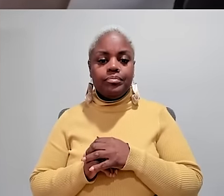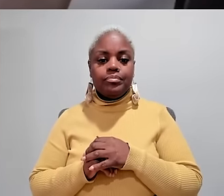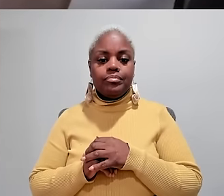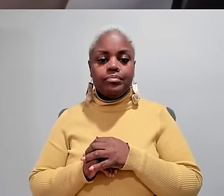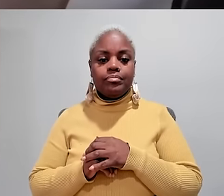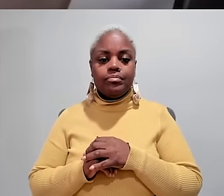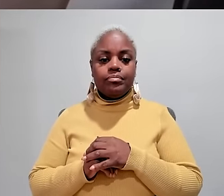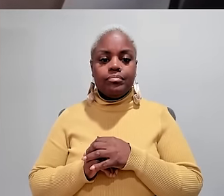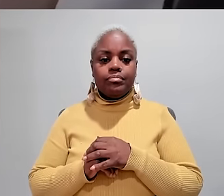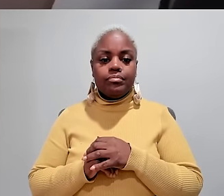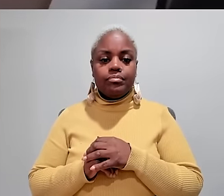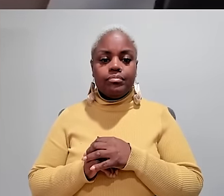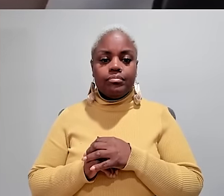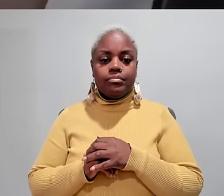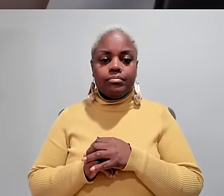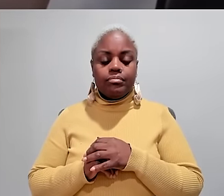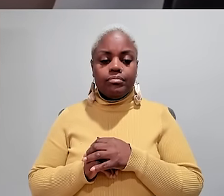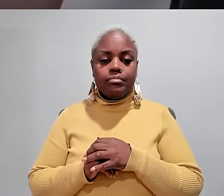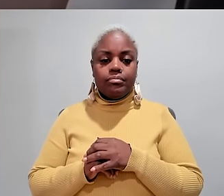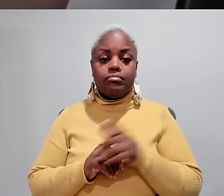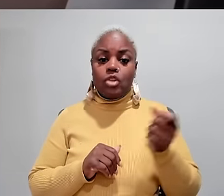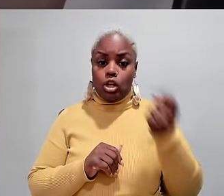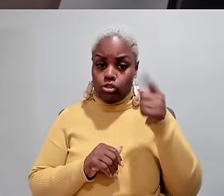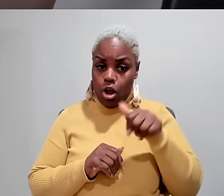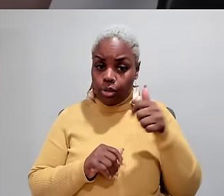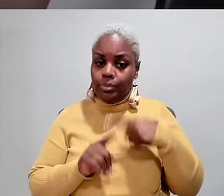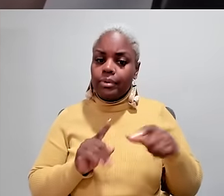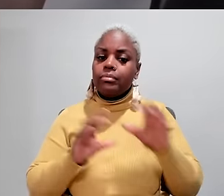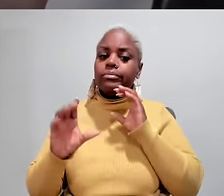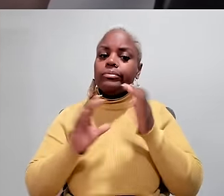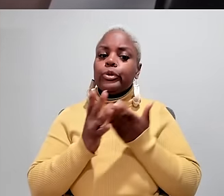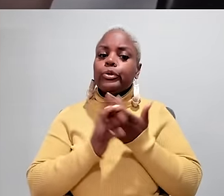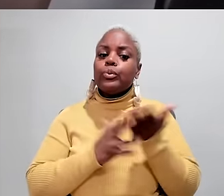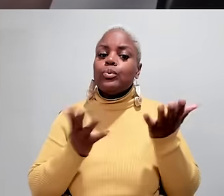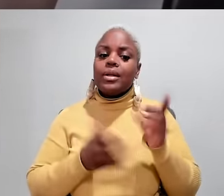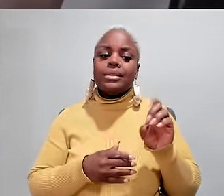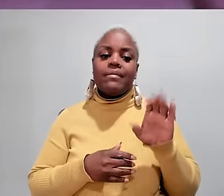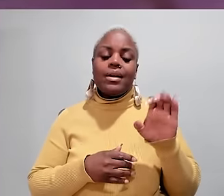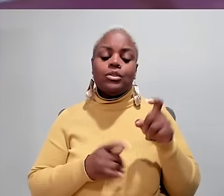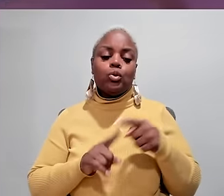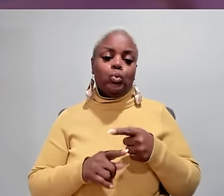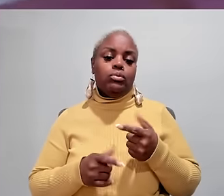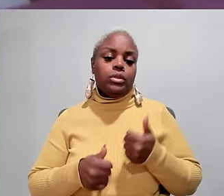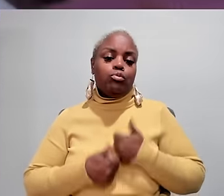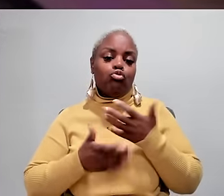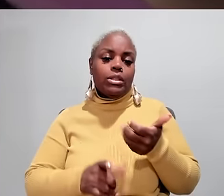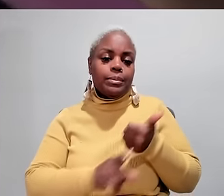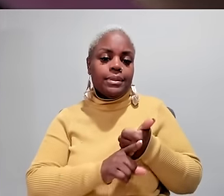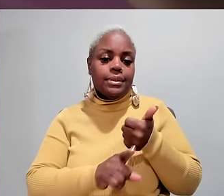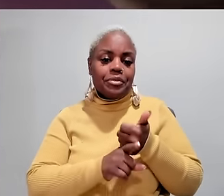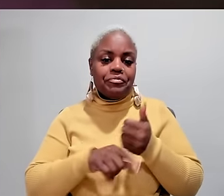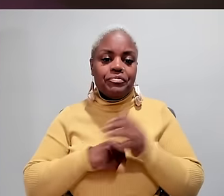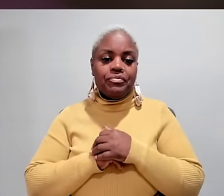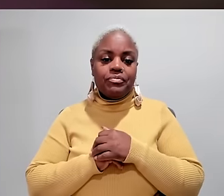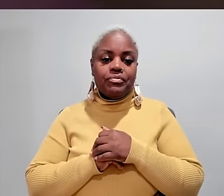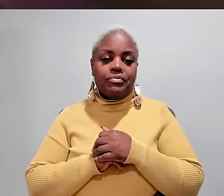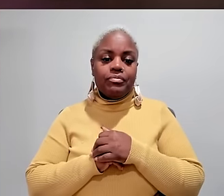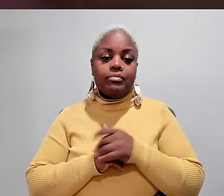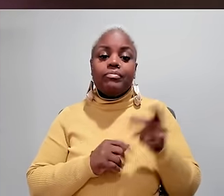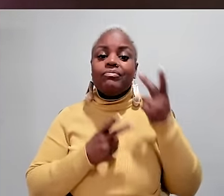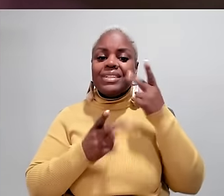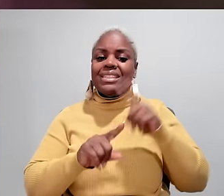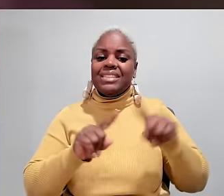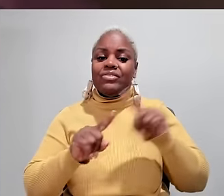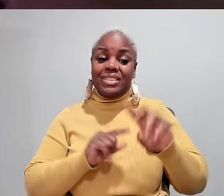and apraxia, which limits his ability to speak. He understands others, but often uses a communication device to